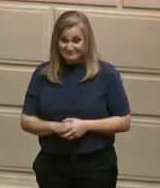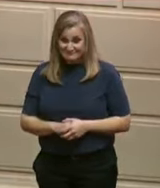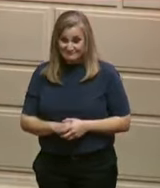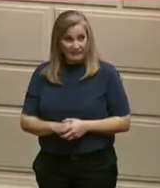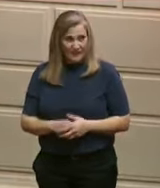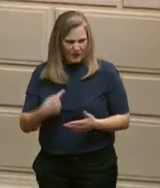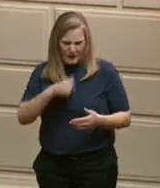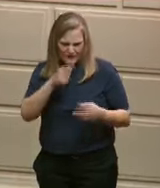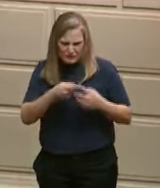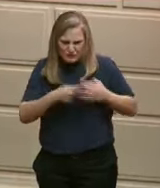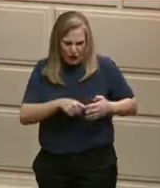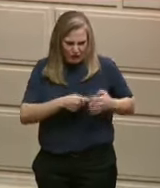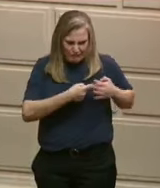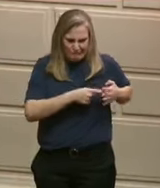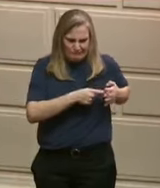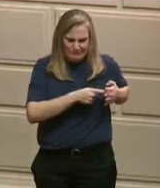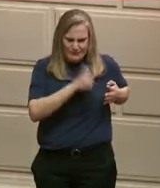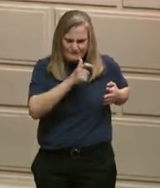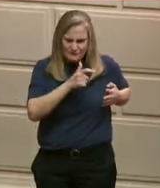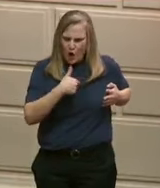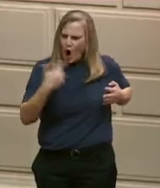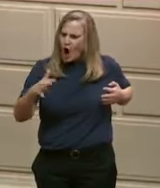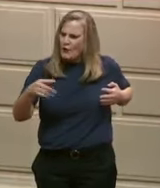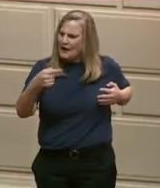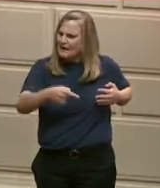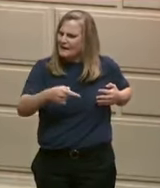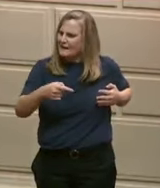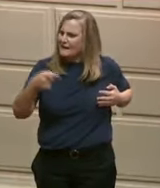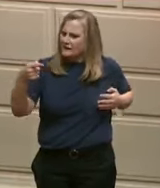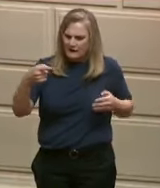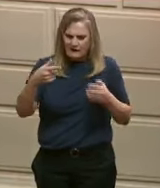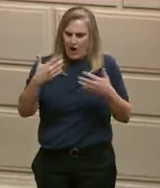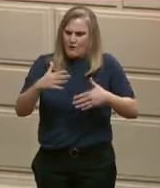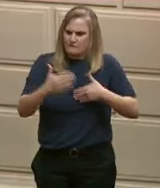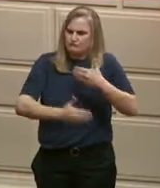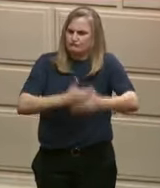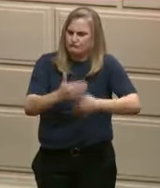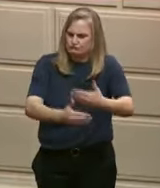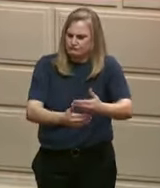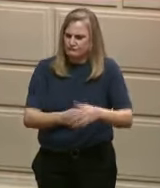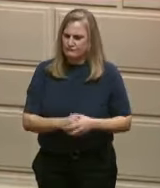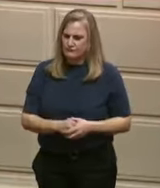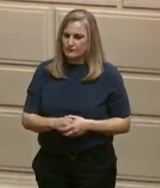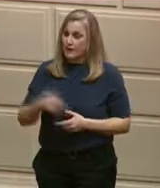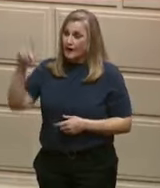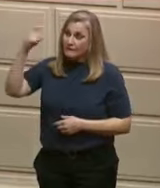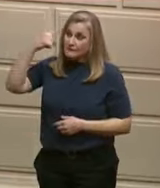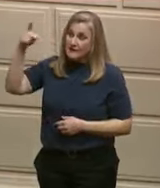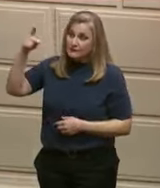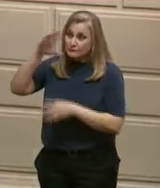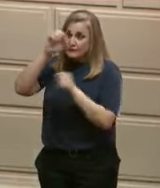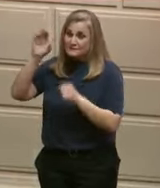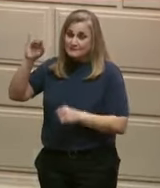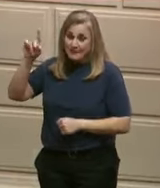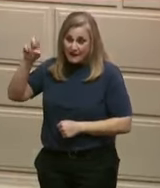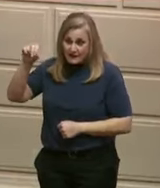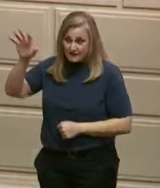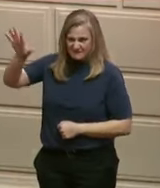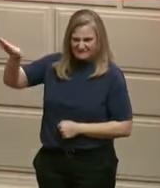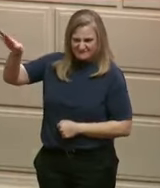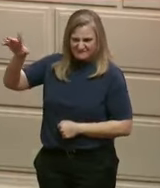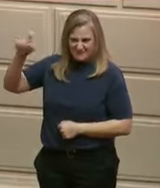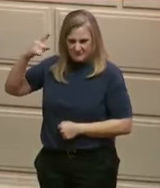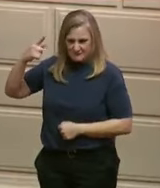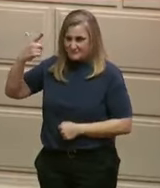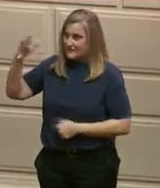Thanks to President Biden and our congressional delegation, led by Senator Jack Reed, Rhode Island has secured historic